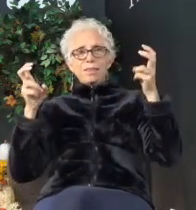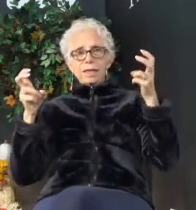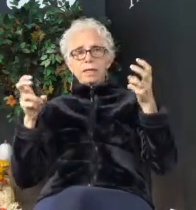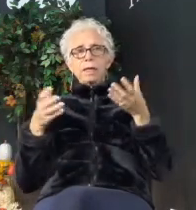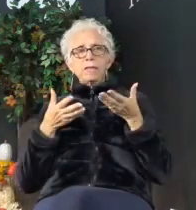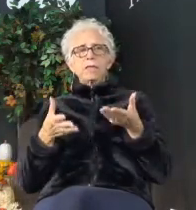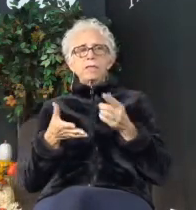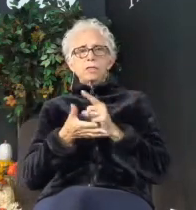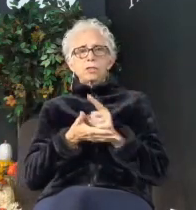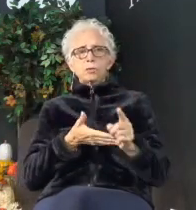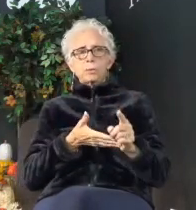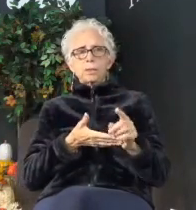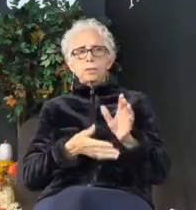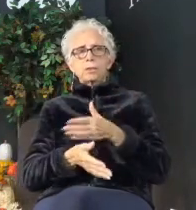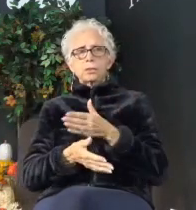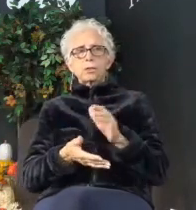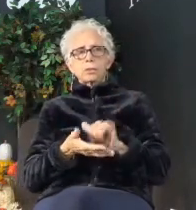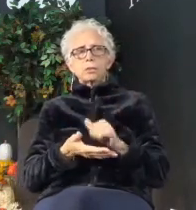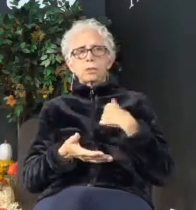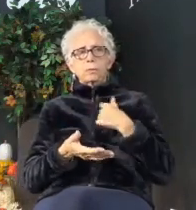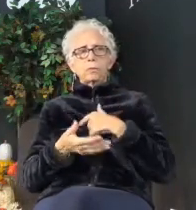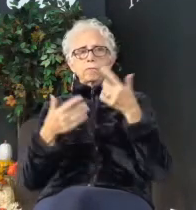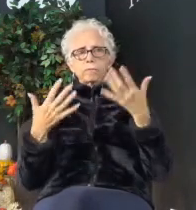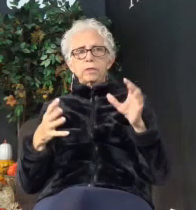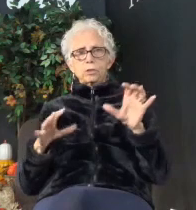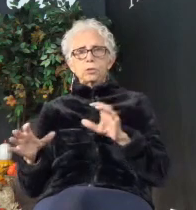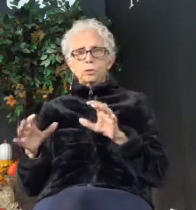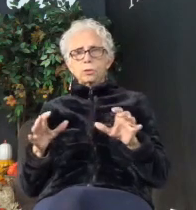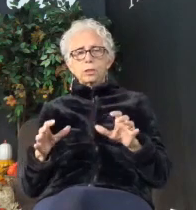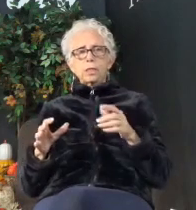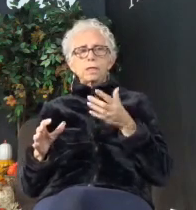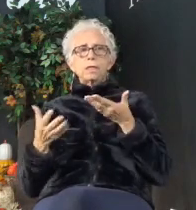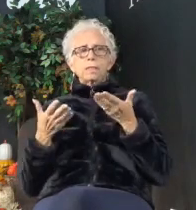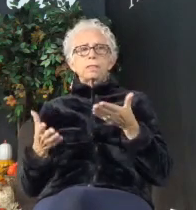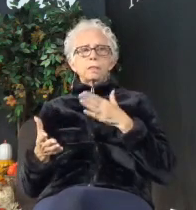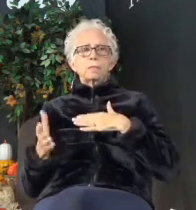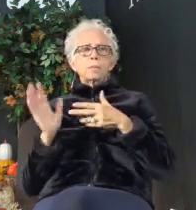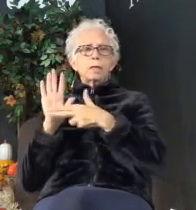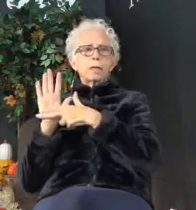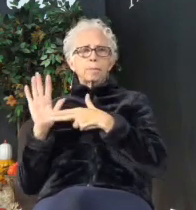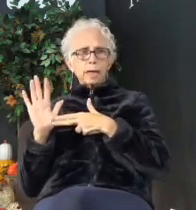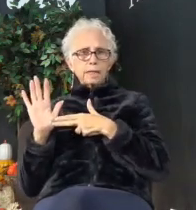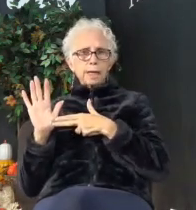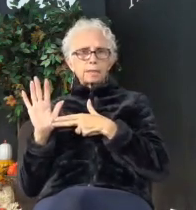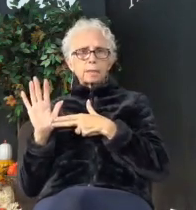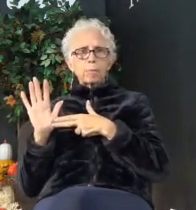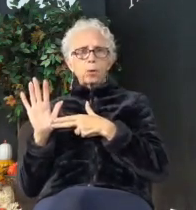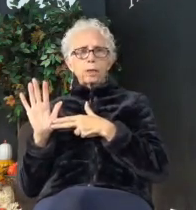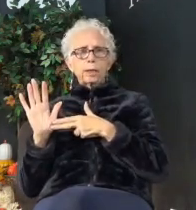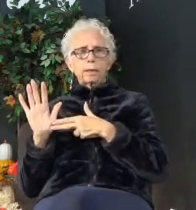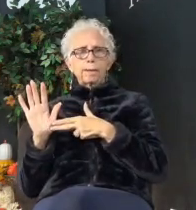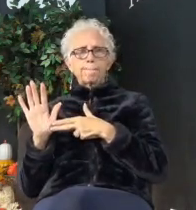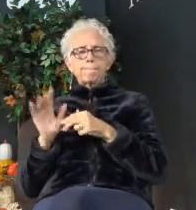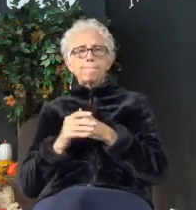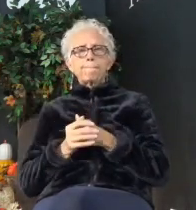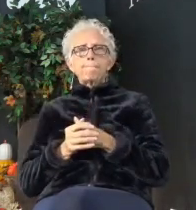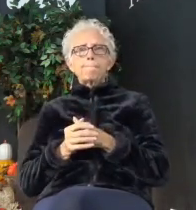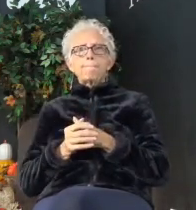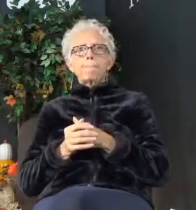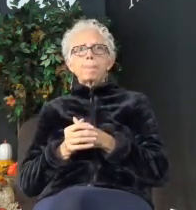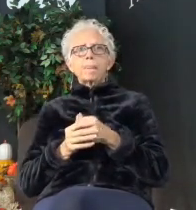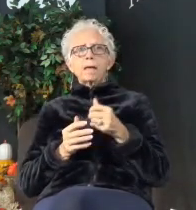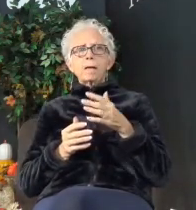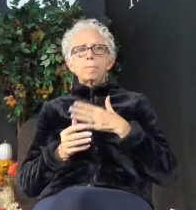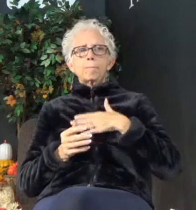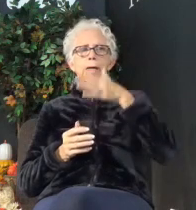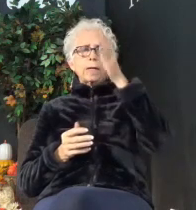week, the songs that we did, this is my testimony, and my God,